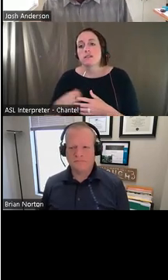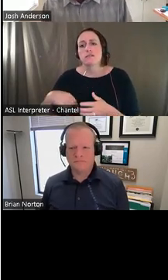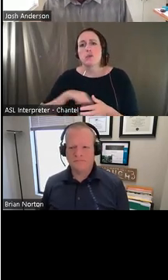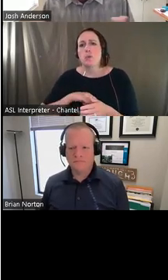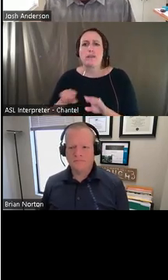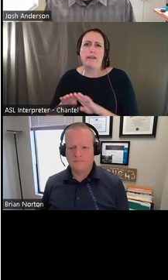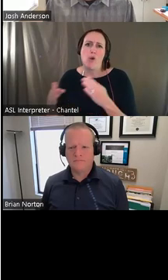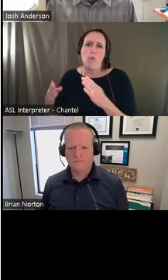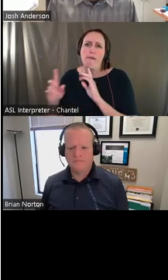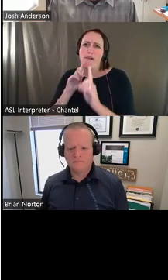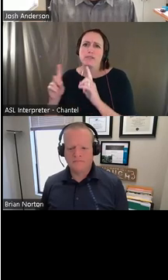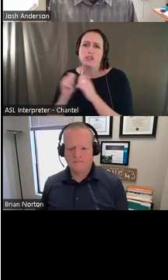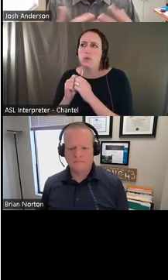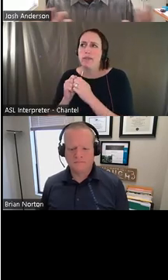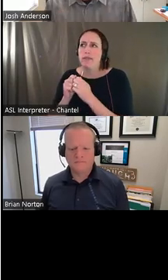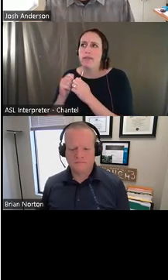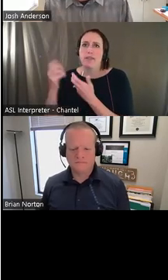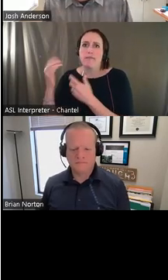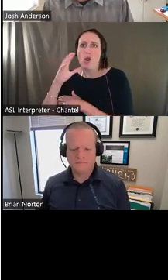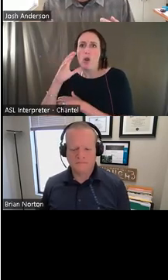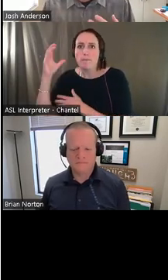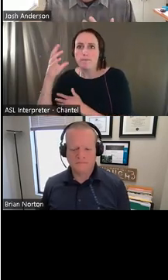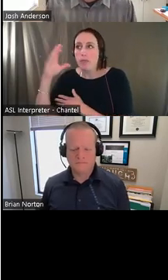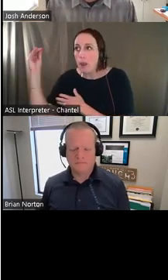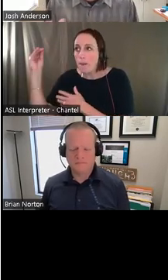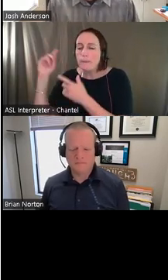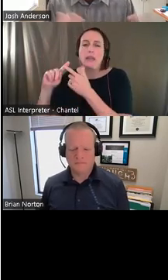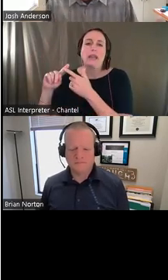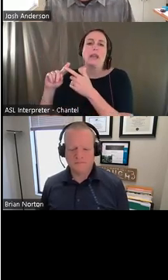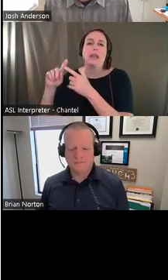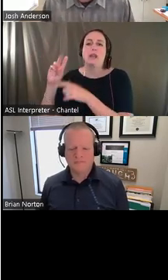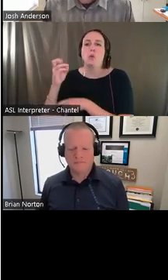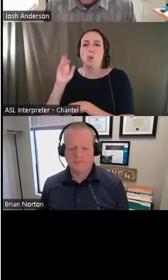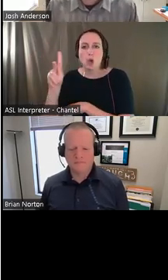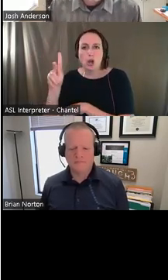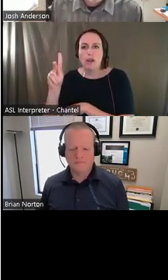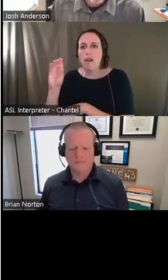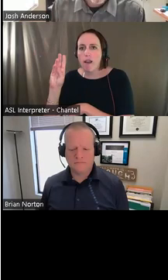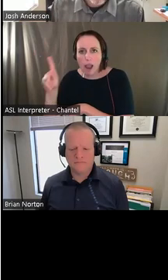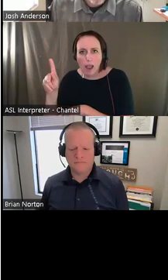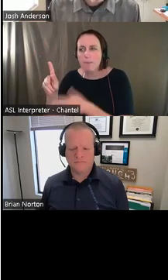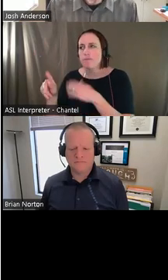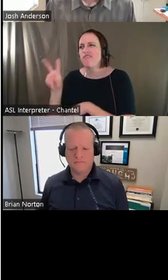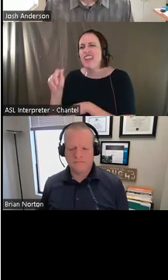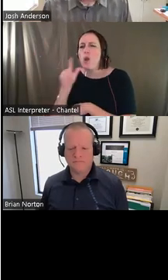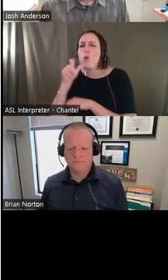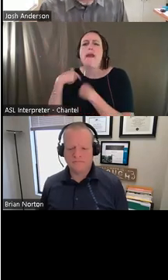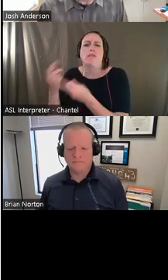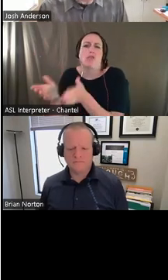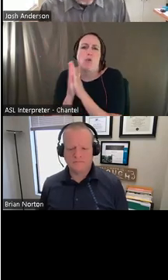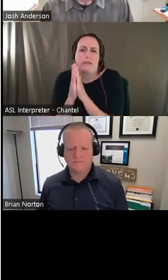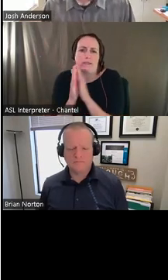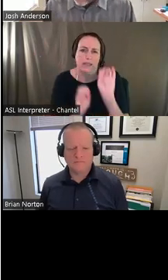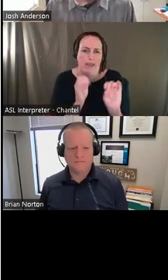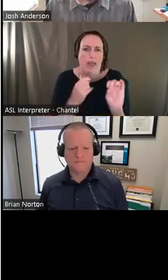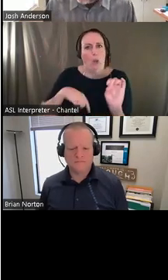employer, workman's comp, insurance, uh, vocational rehabilitation, the VA, whomever it is that's, it's kind of got it. It also